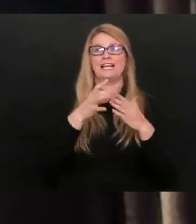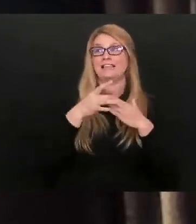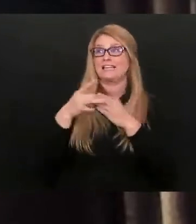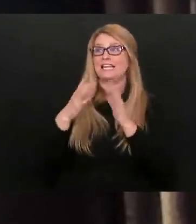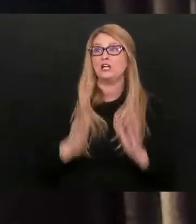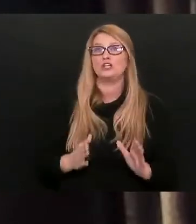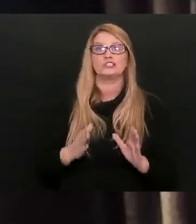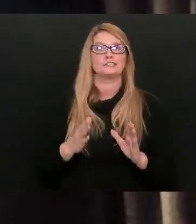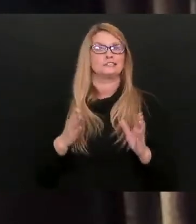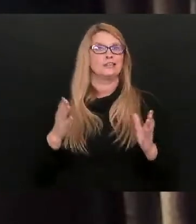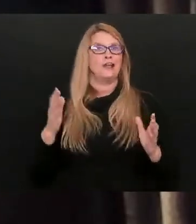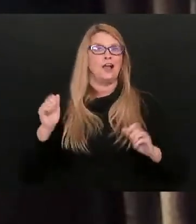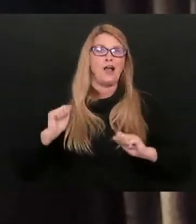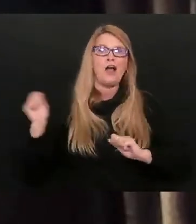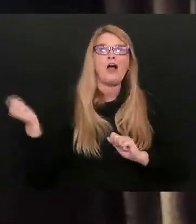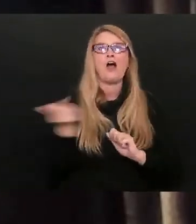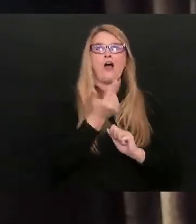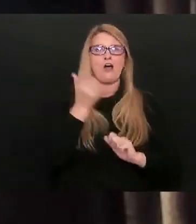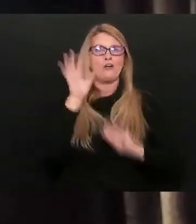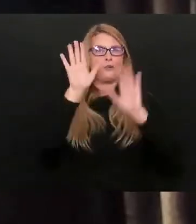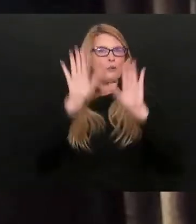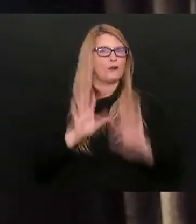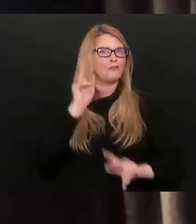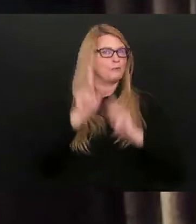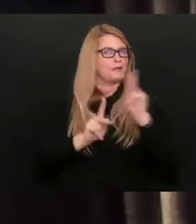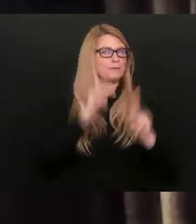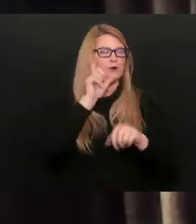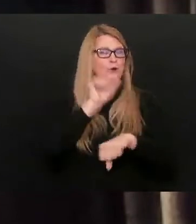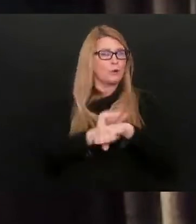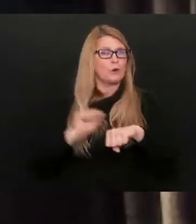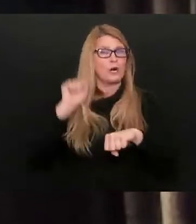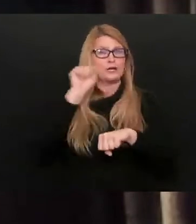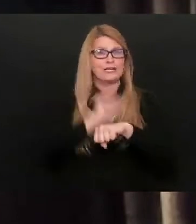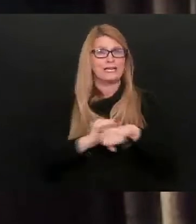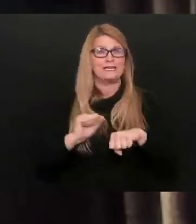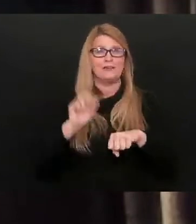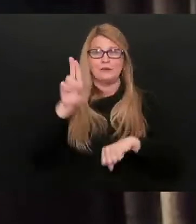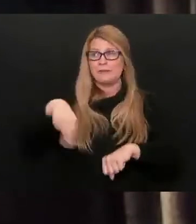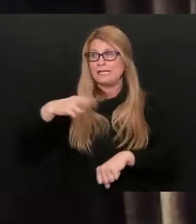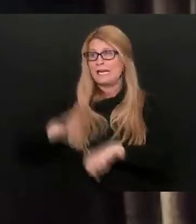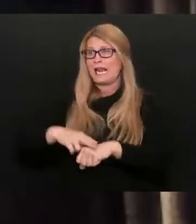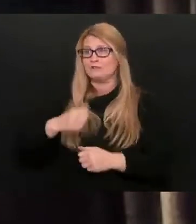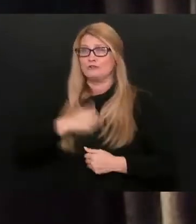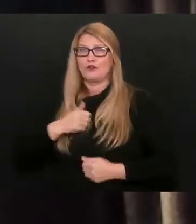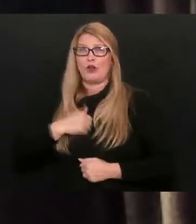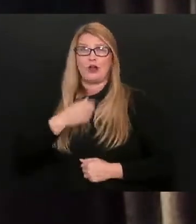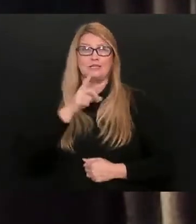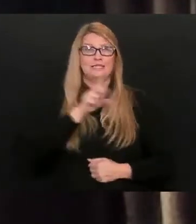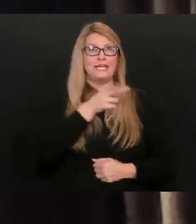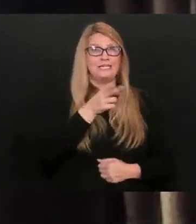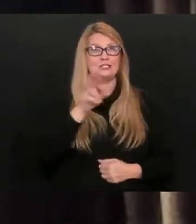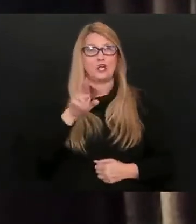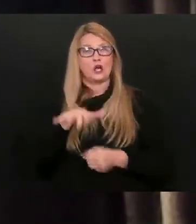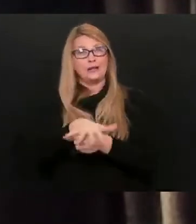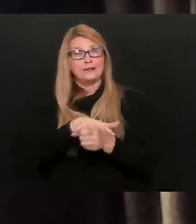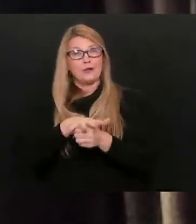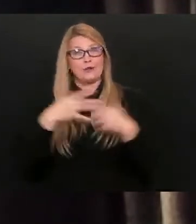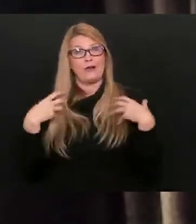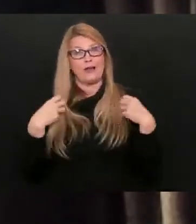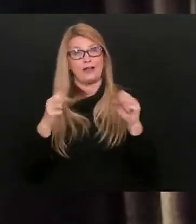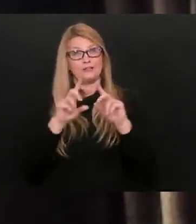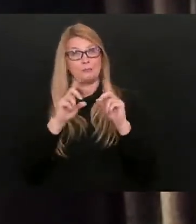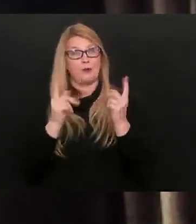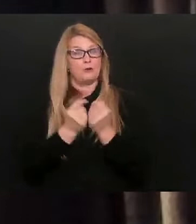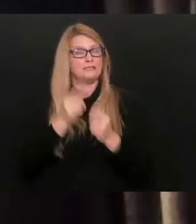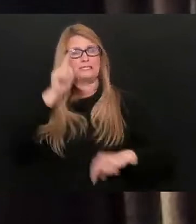the pandemic, all the great people that are working on this from National Guard, DHHR, local health departments, and so